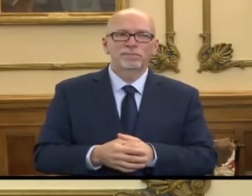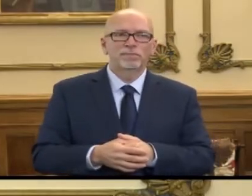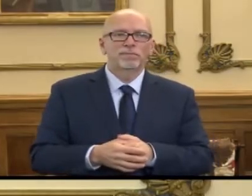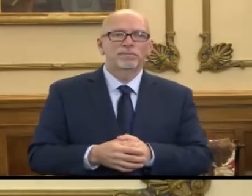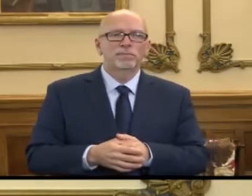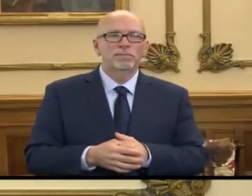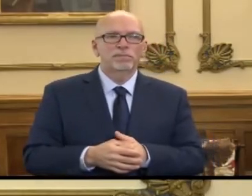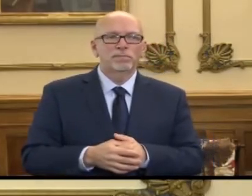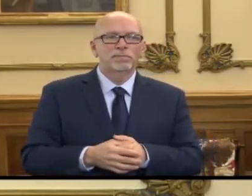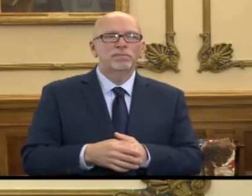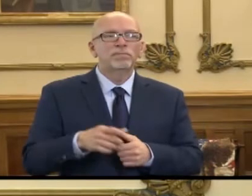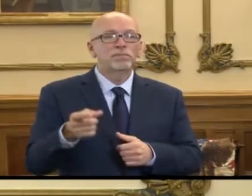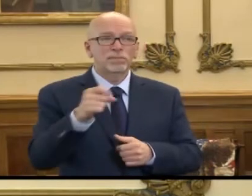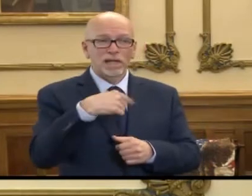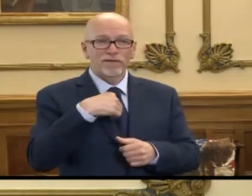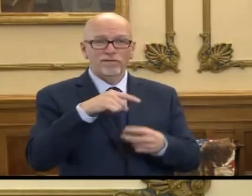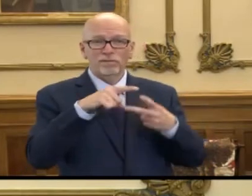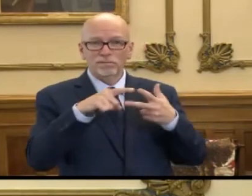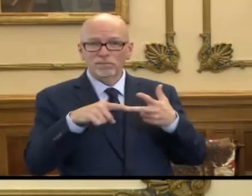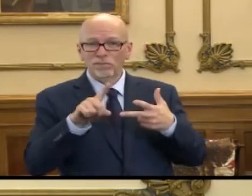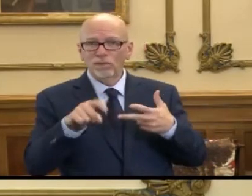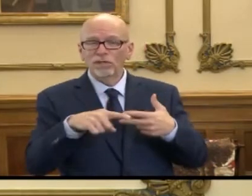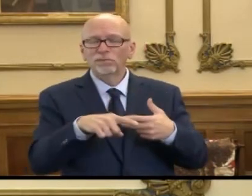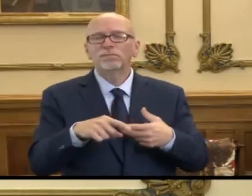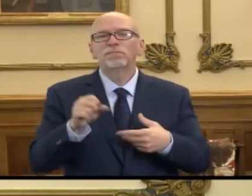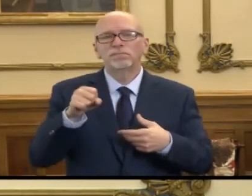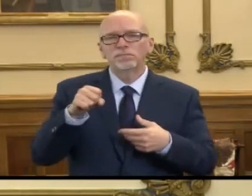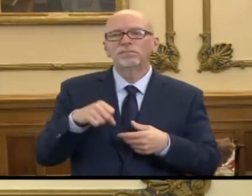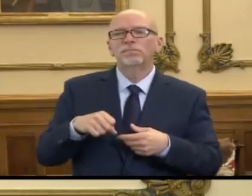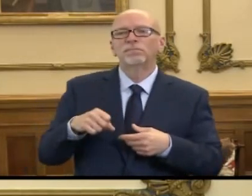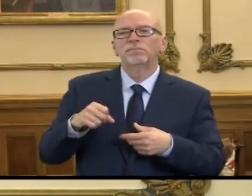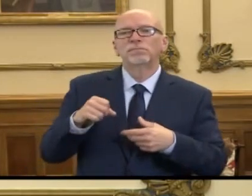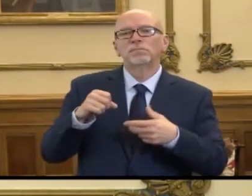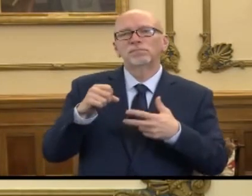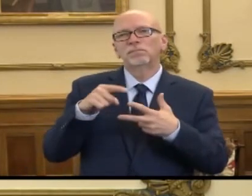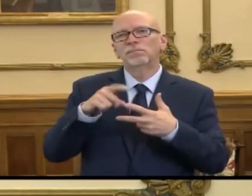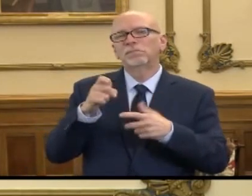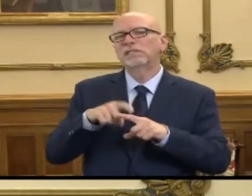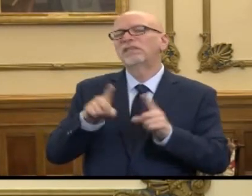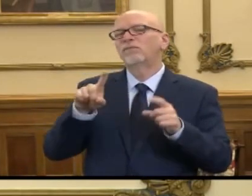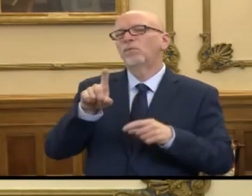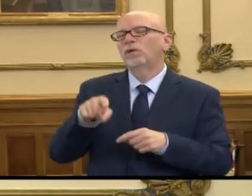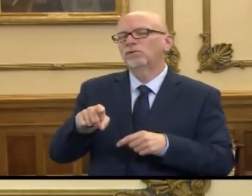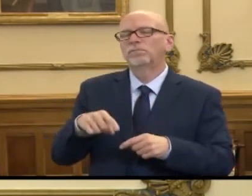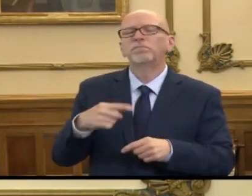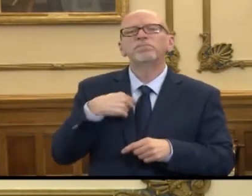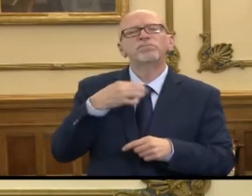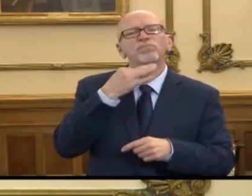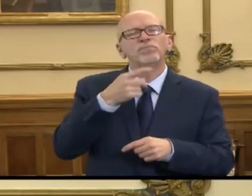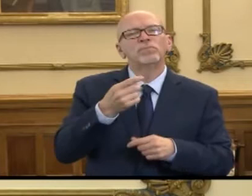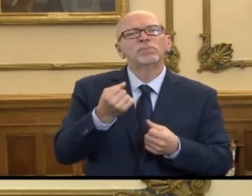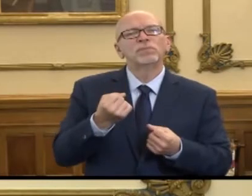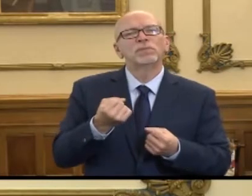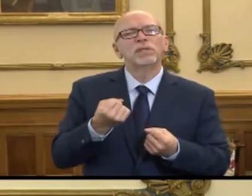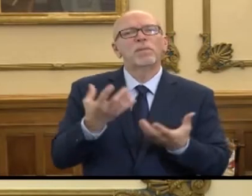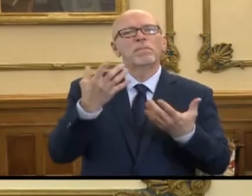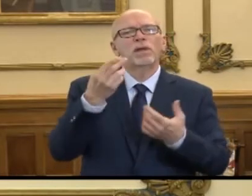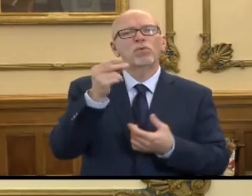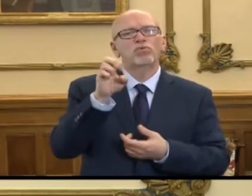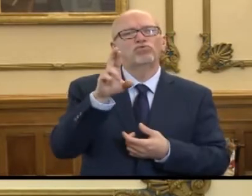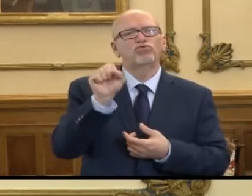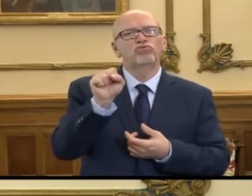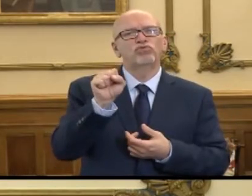Kathy, did you have a follow-up? Well, I had a follow-up or a little bit of a different question. I was curious how many Hoosiers